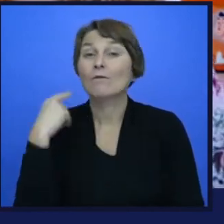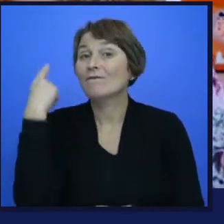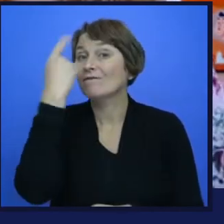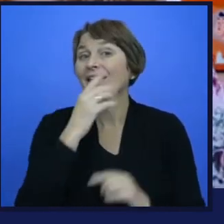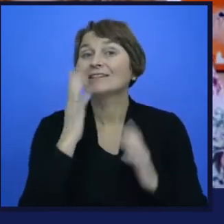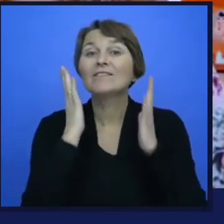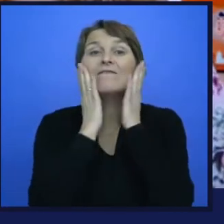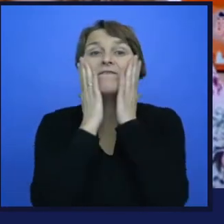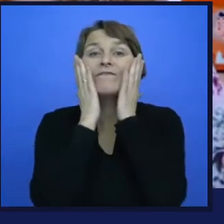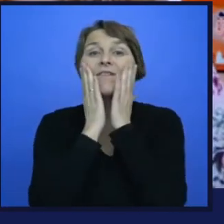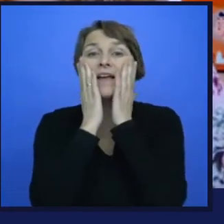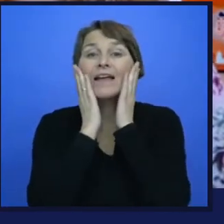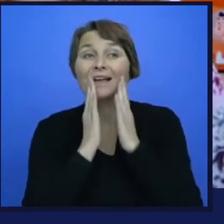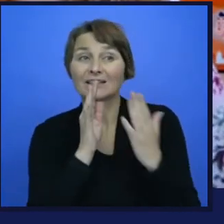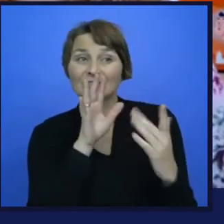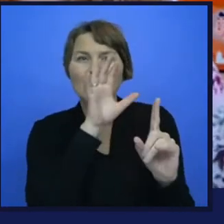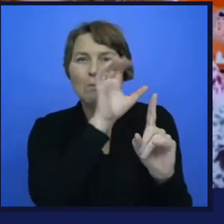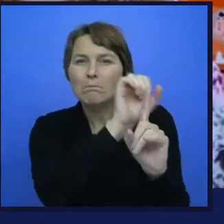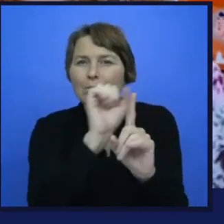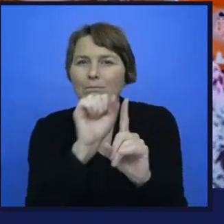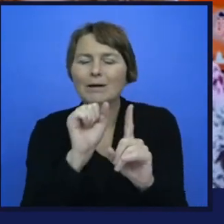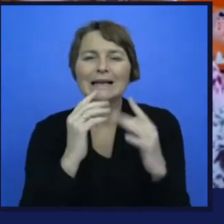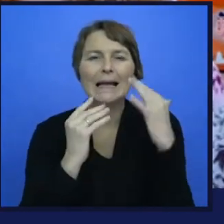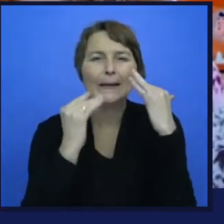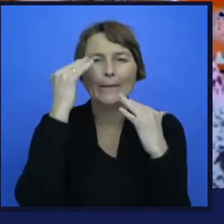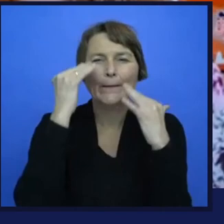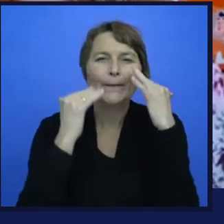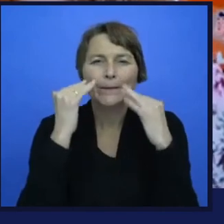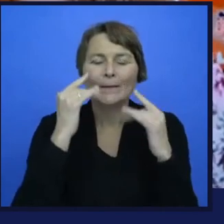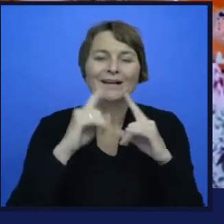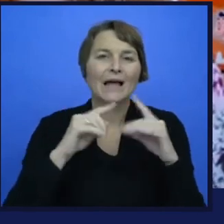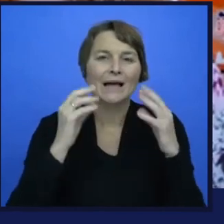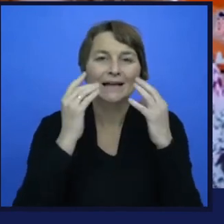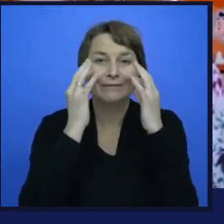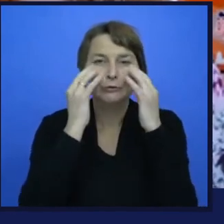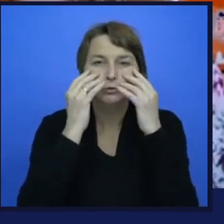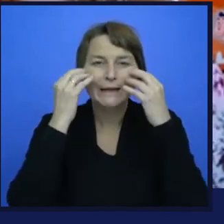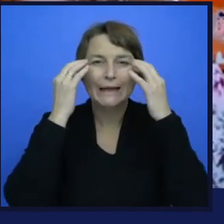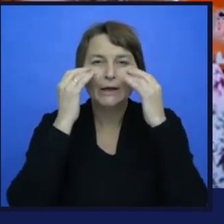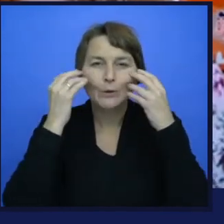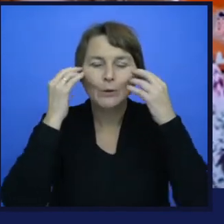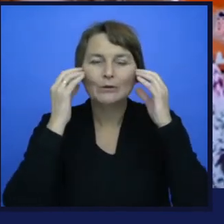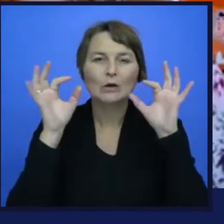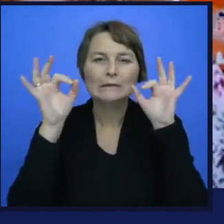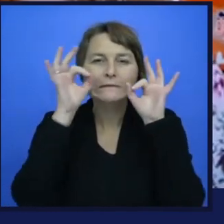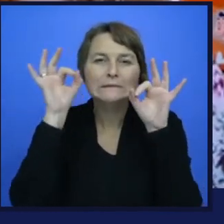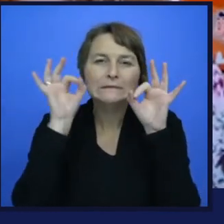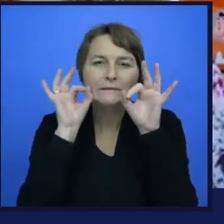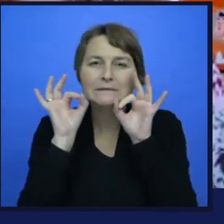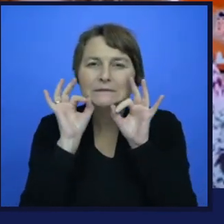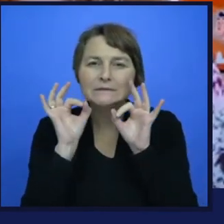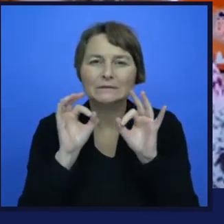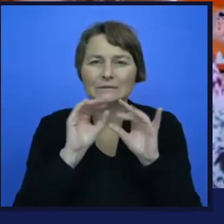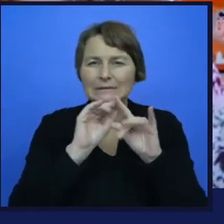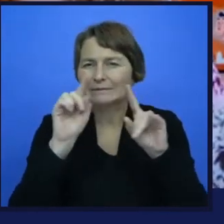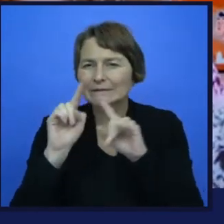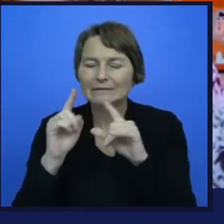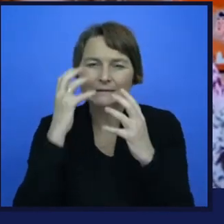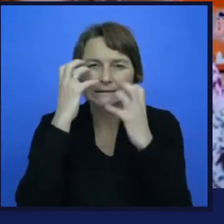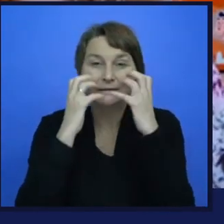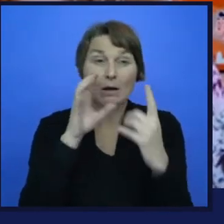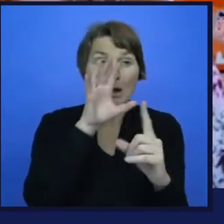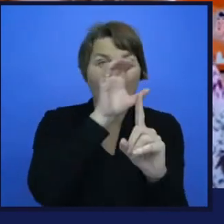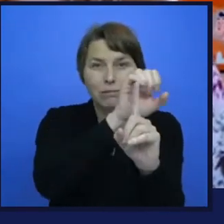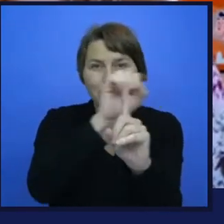some conditions on your face, whether it's wrinkles, it's acne, crown feet, and then there is a